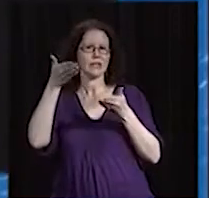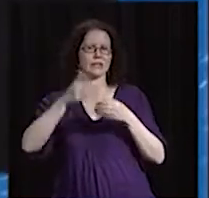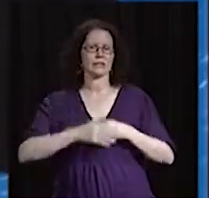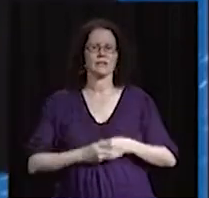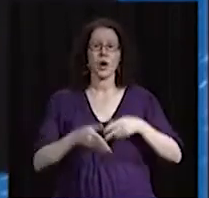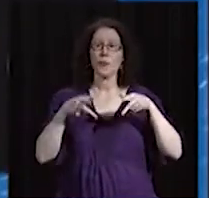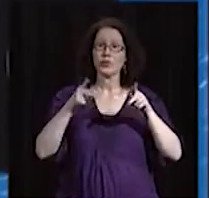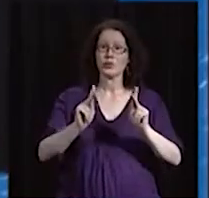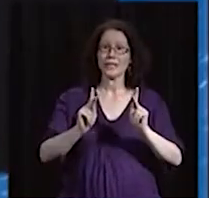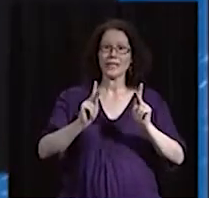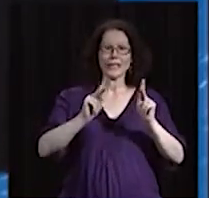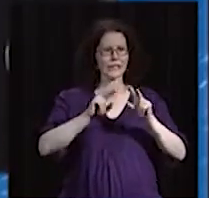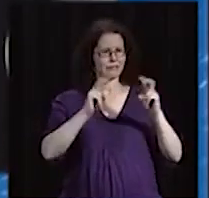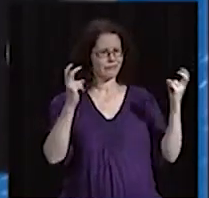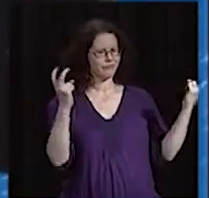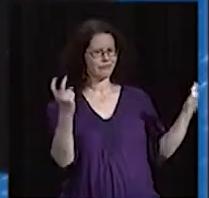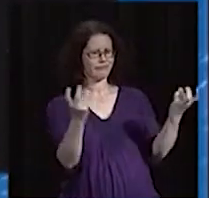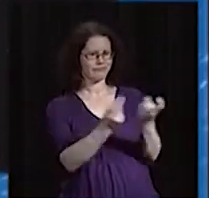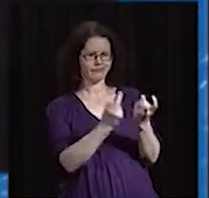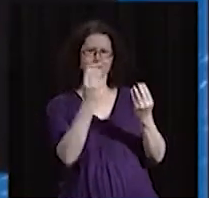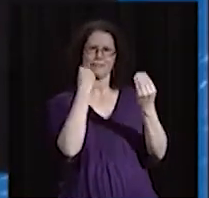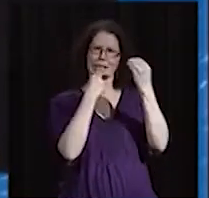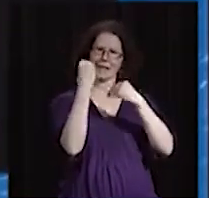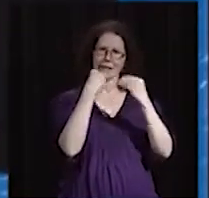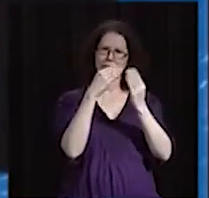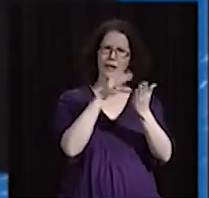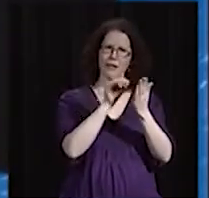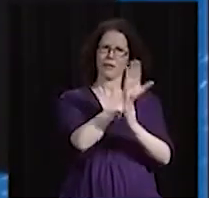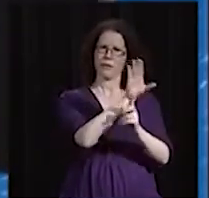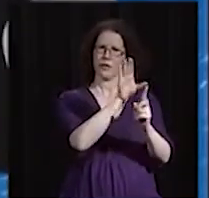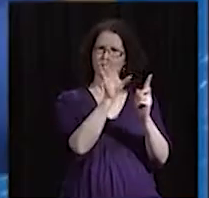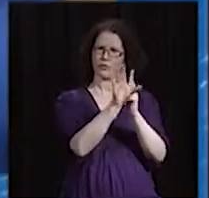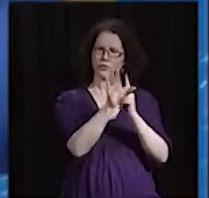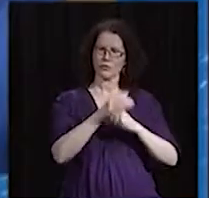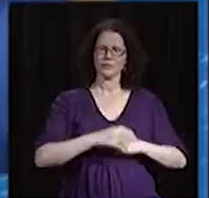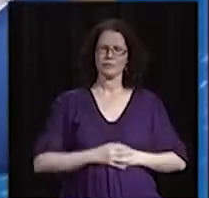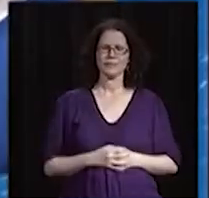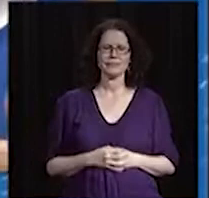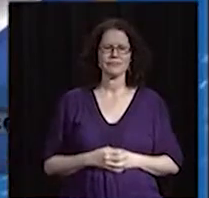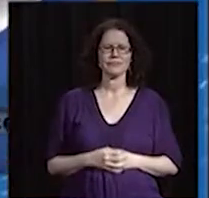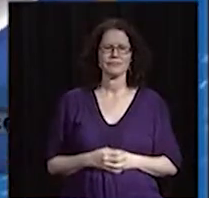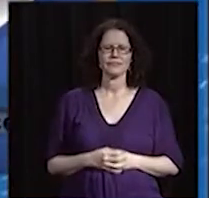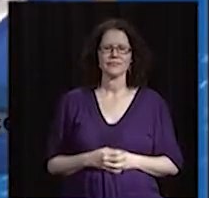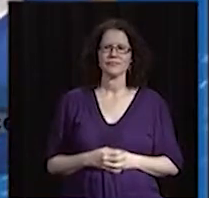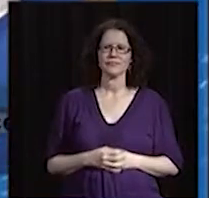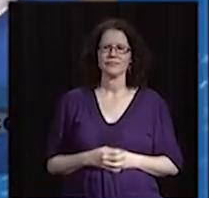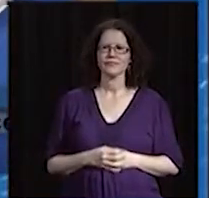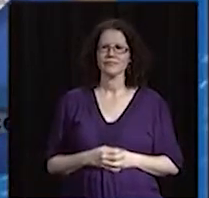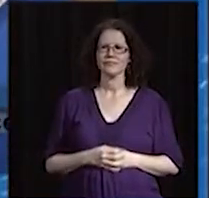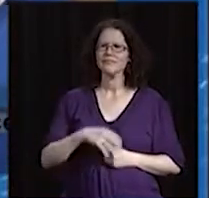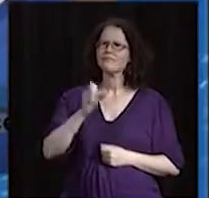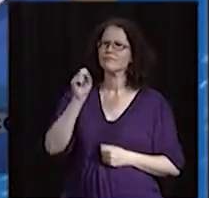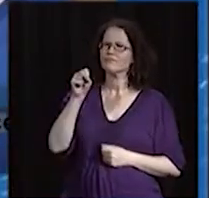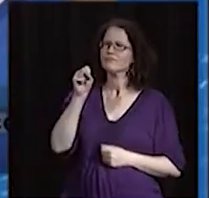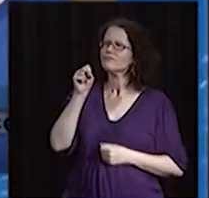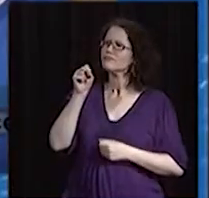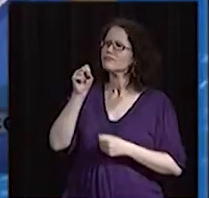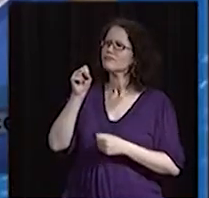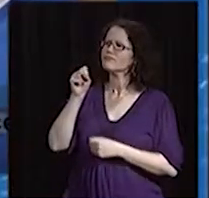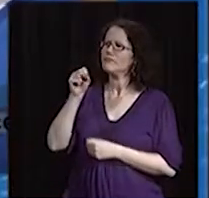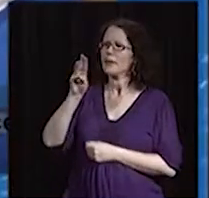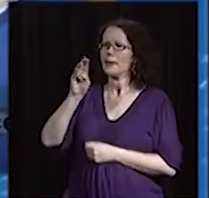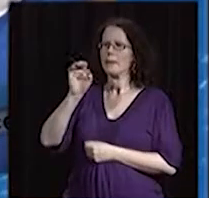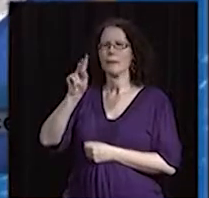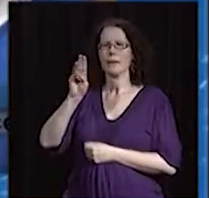to socialize and learn about this part of Mi'kmaq culture. Again, in recognition and in support of Mi'kmaq History